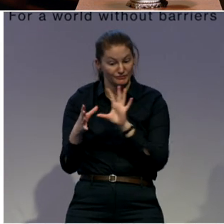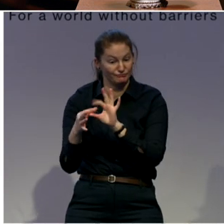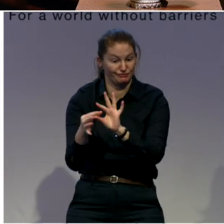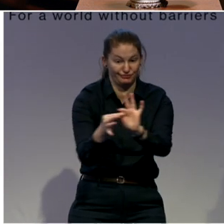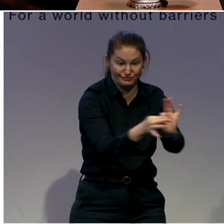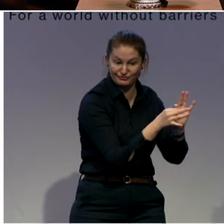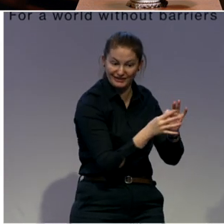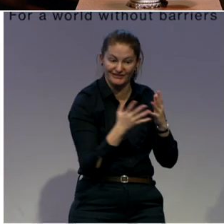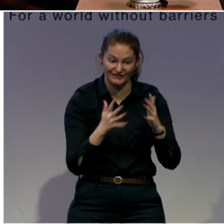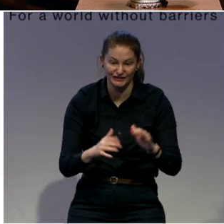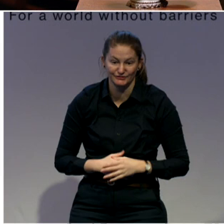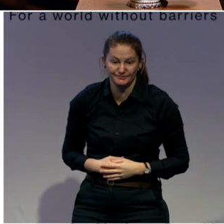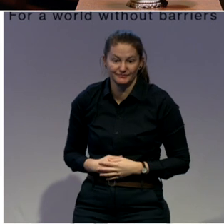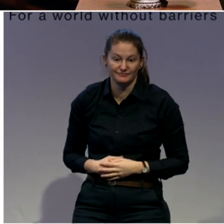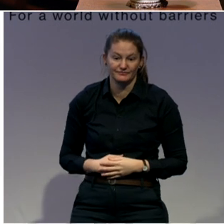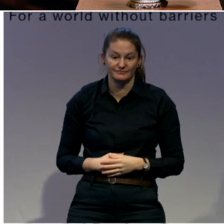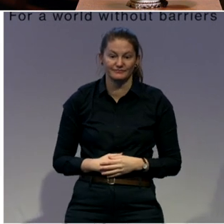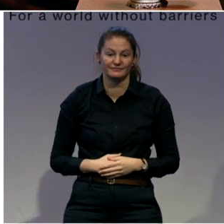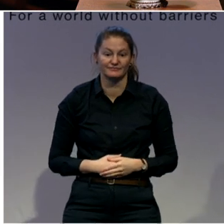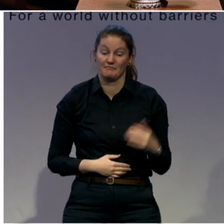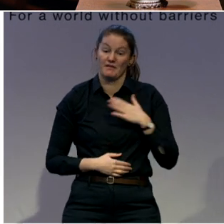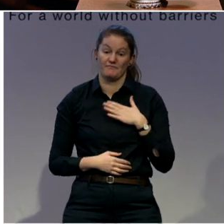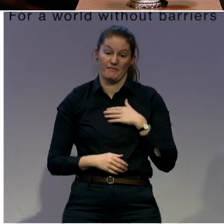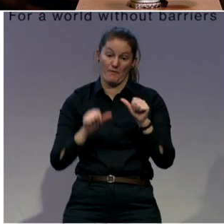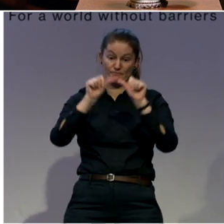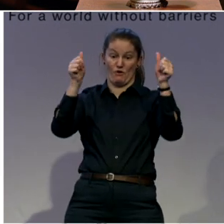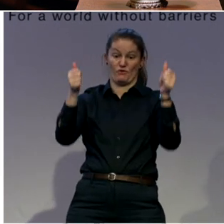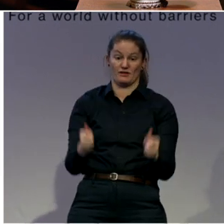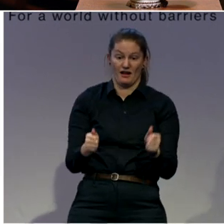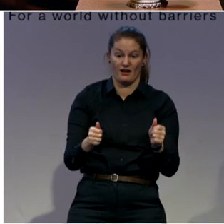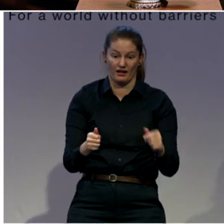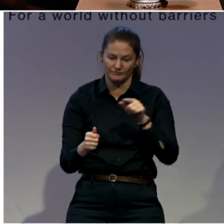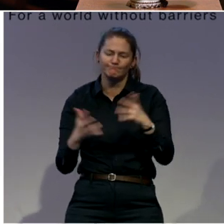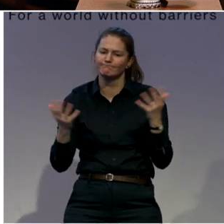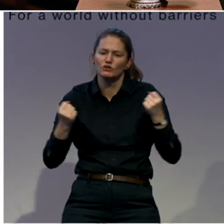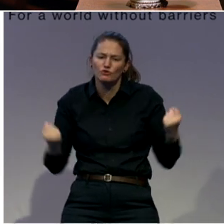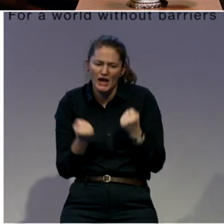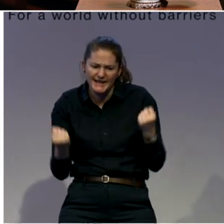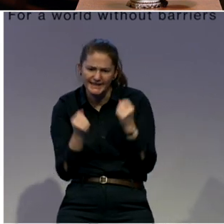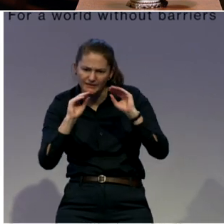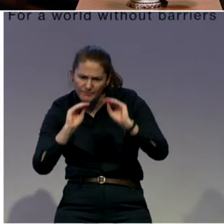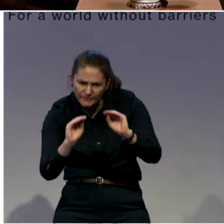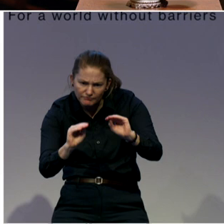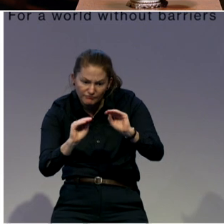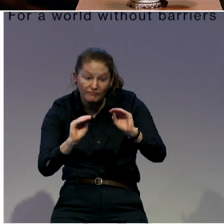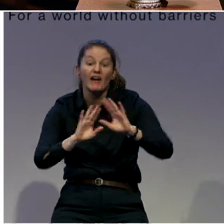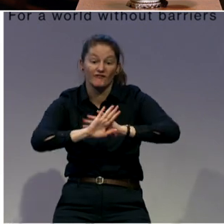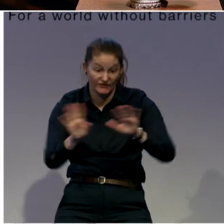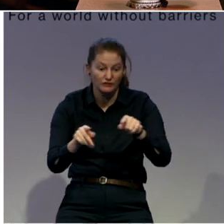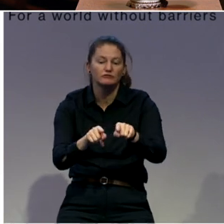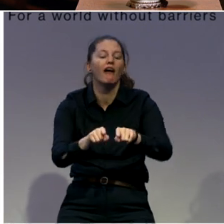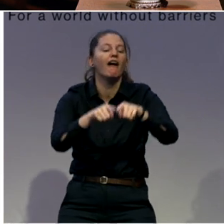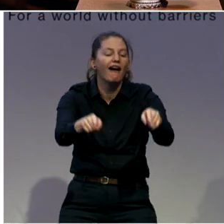use of a train-the-trainer model. And we still have some challenges. It's hard to get funding in this area.